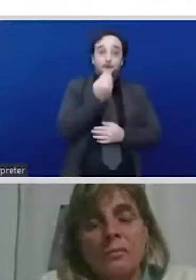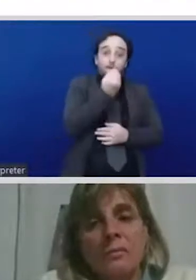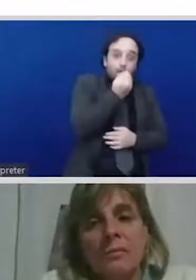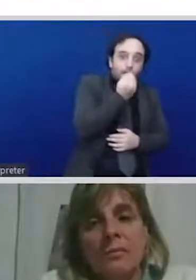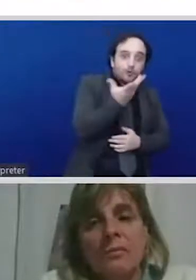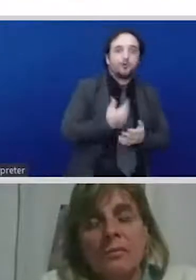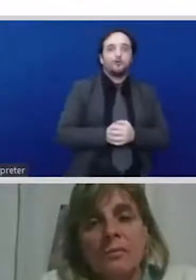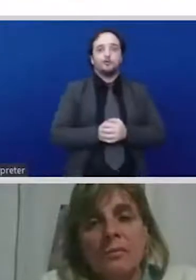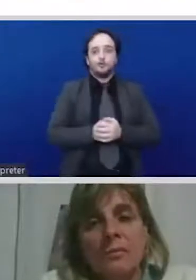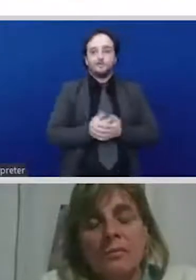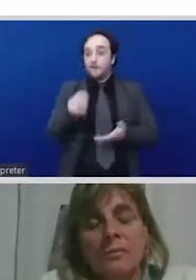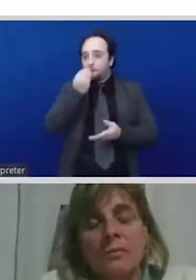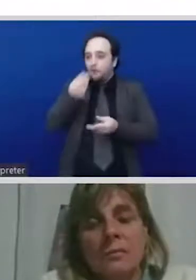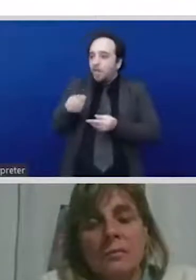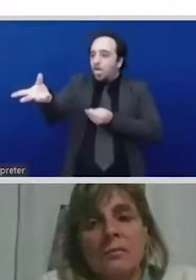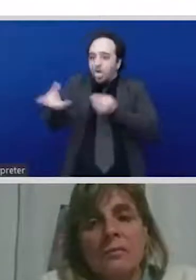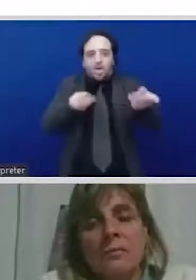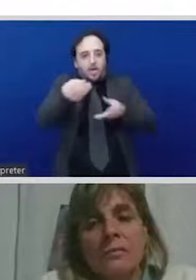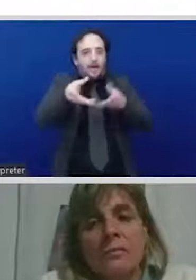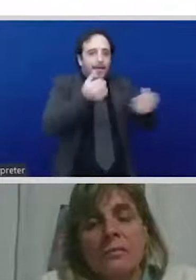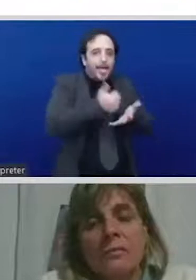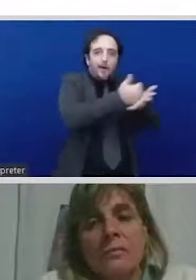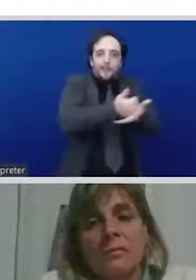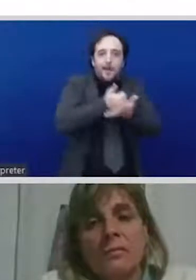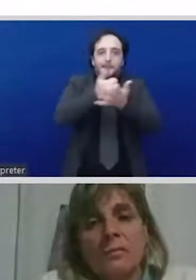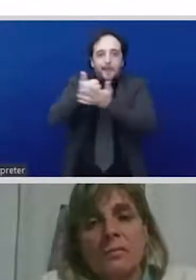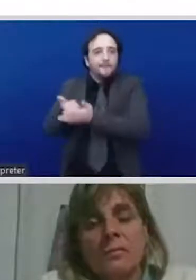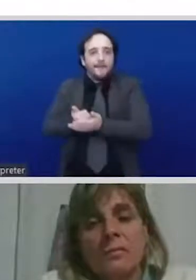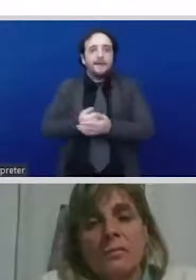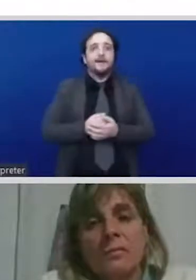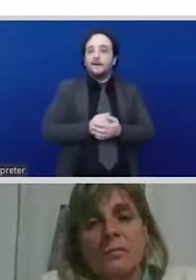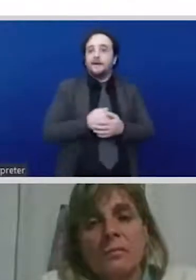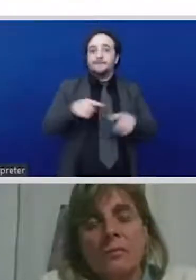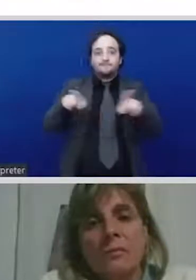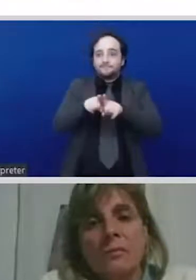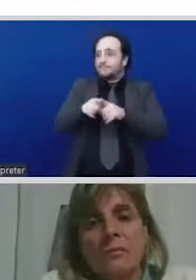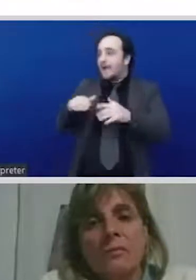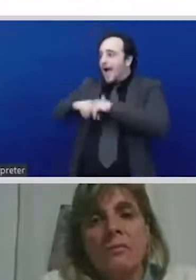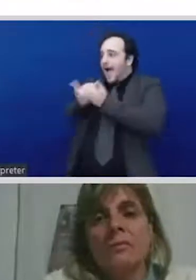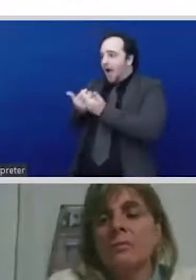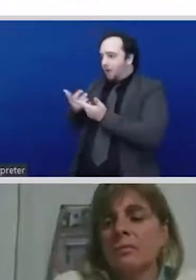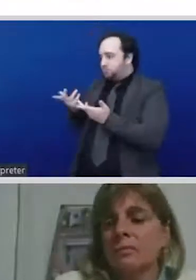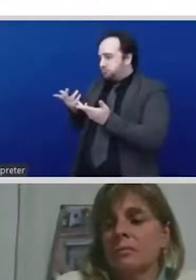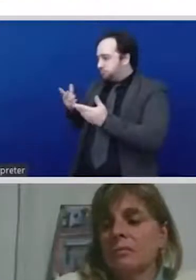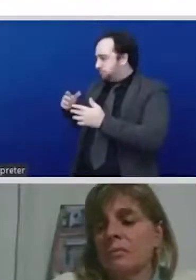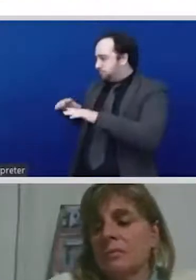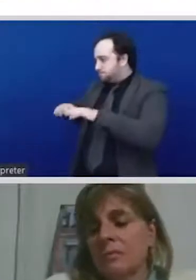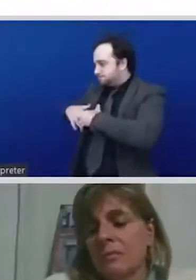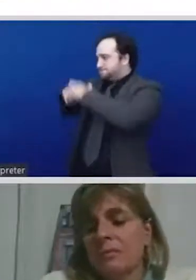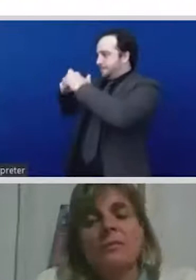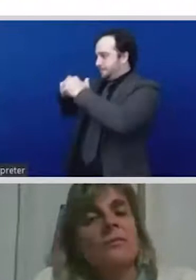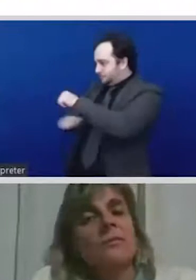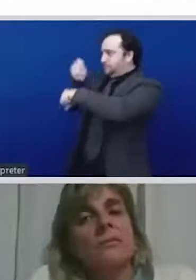and the lack of recognition of the significance of care in underwriting the formal economy